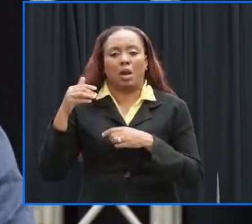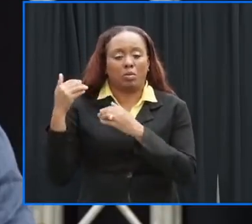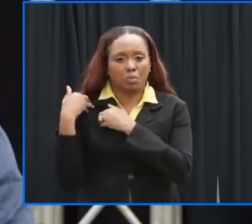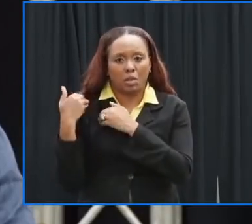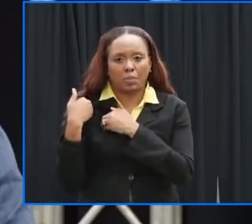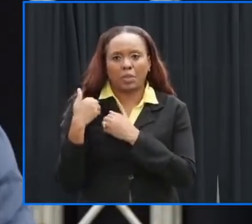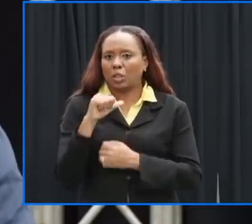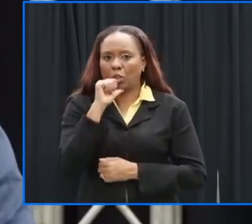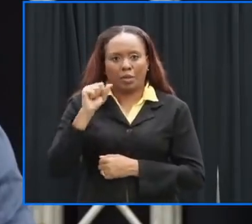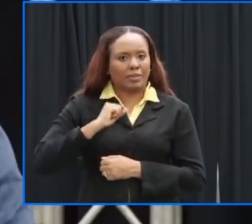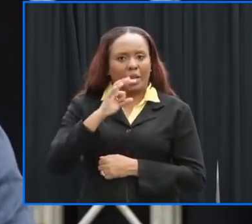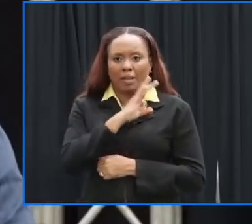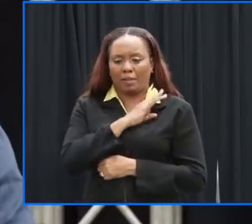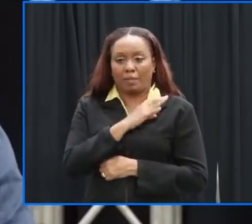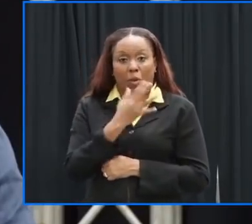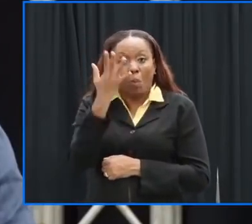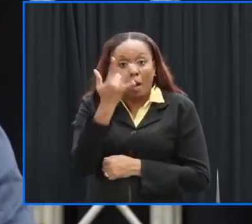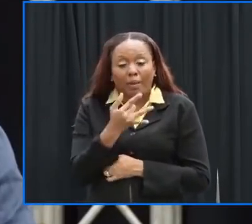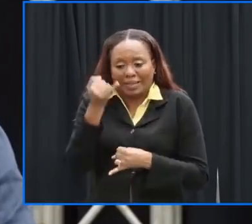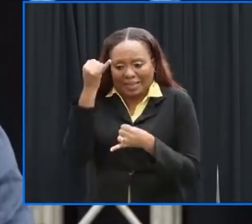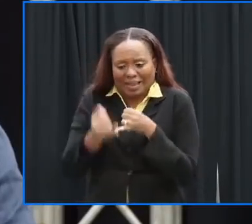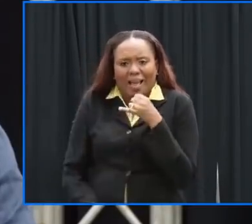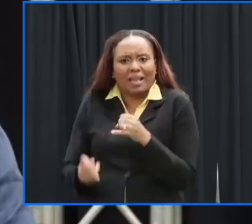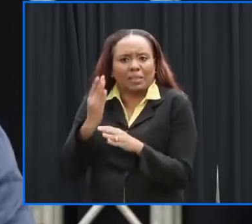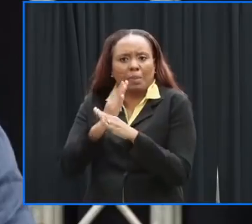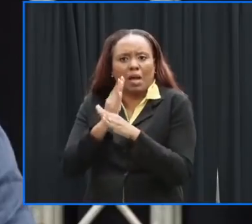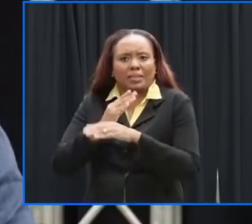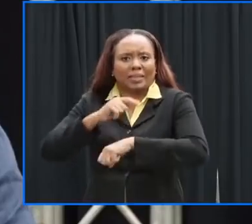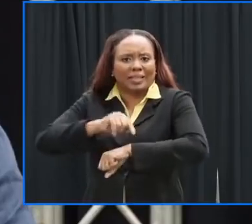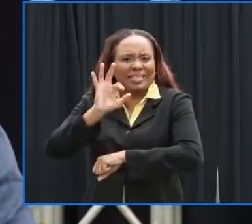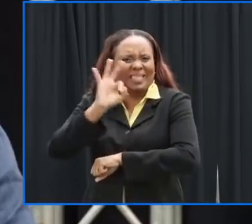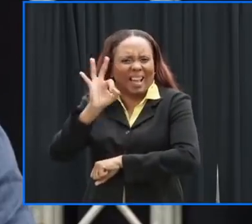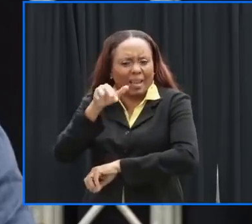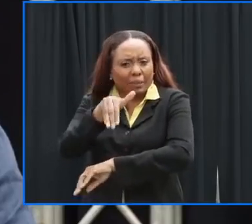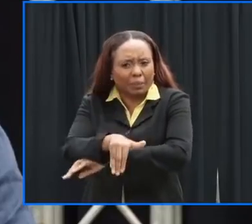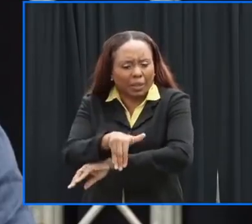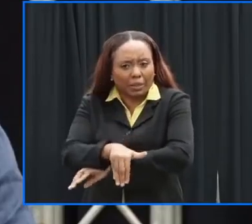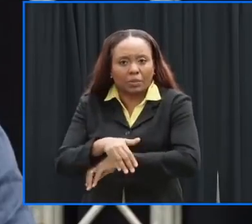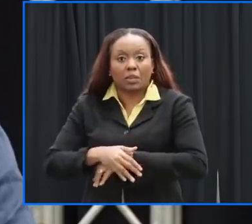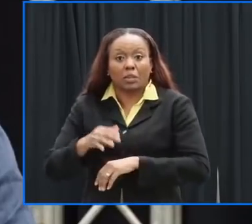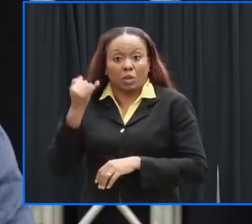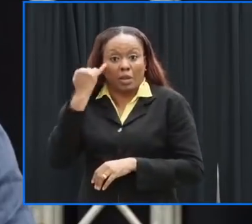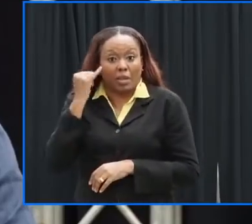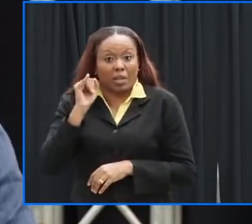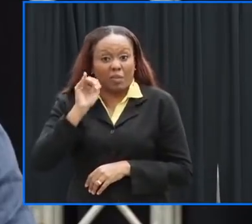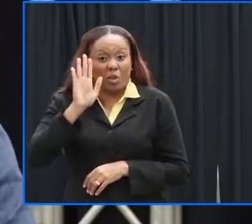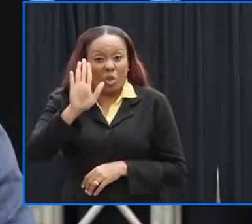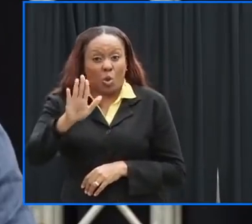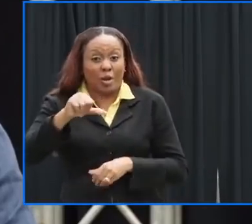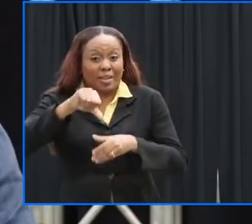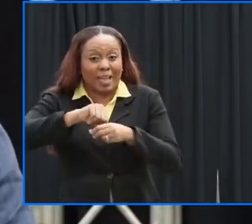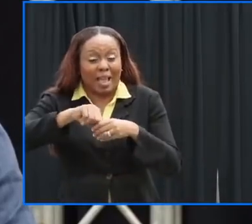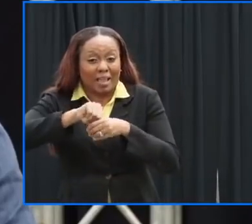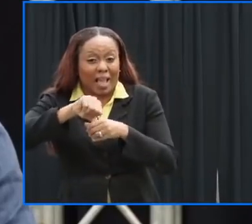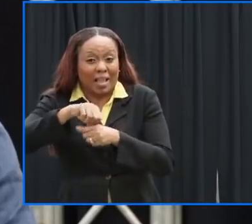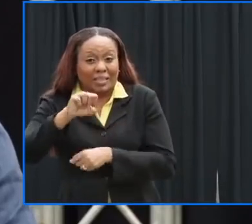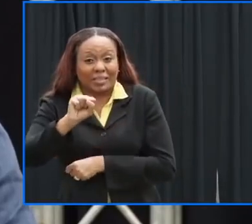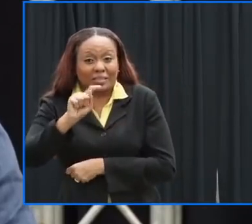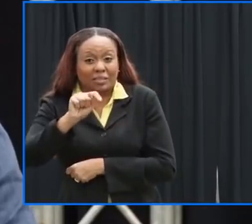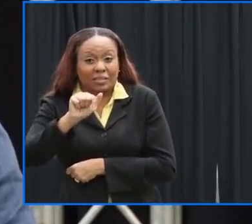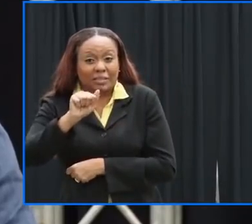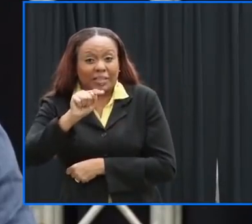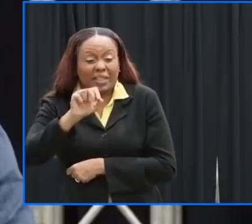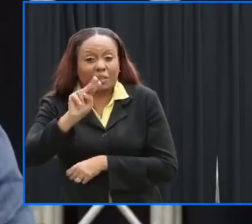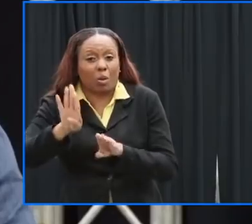so if you are one of the gas stations who is open until 10 you're responsible for getting your staff home